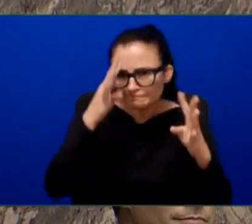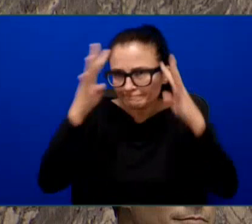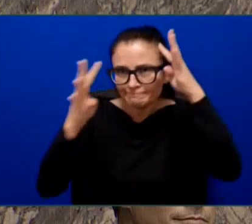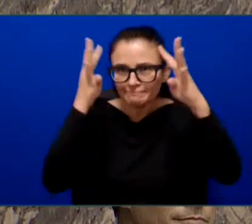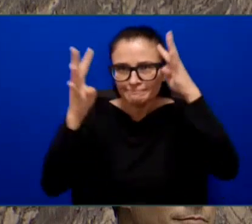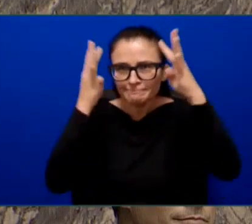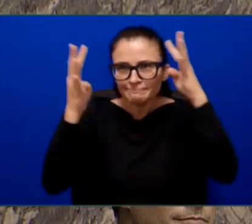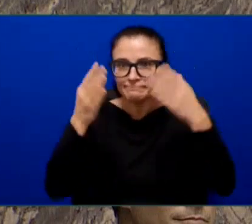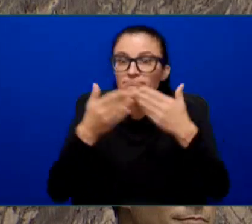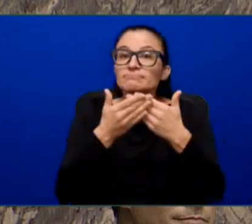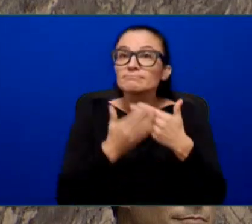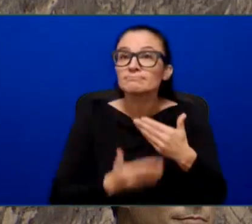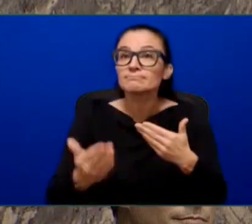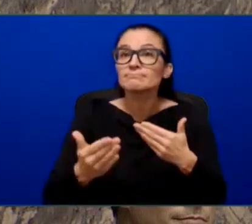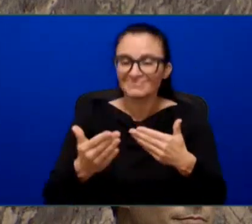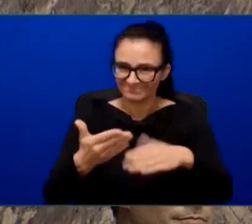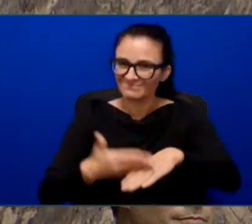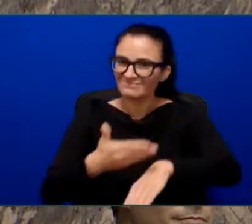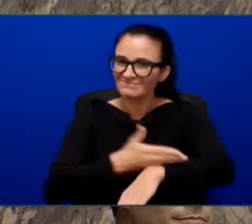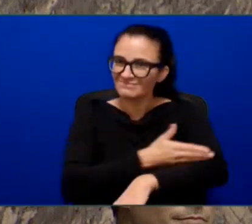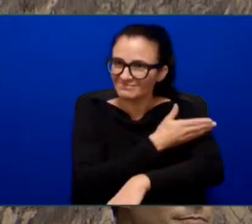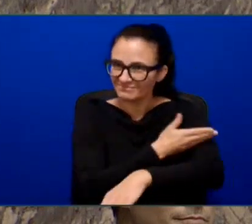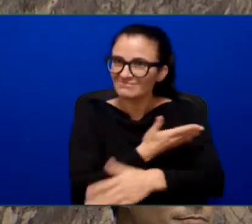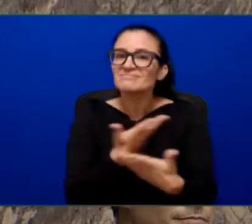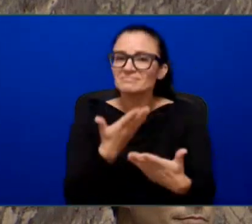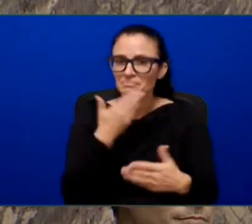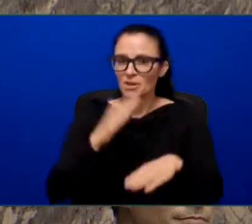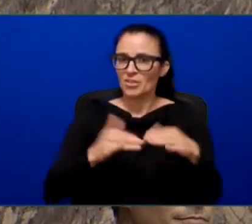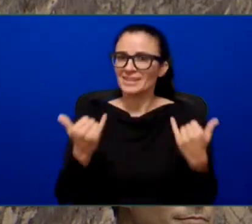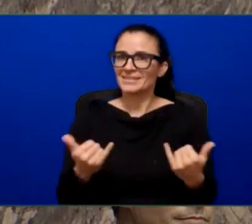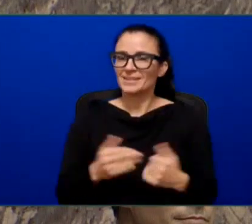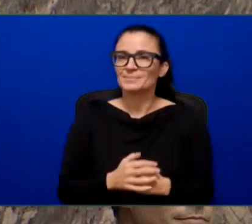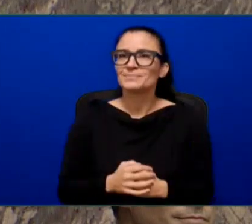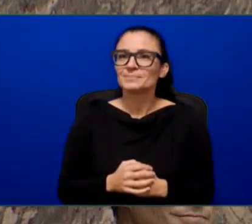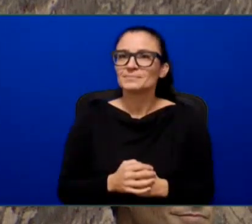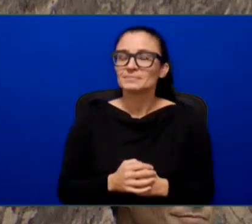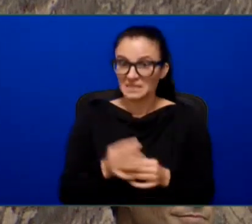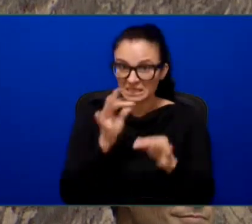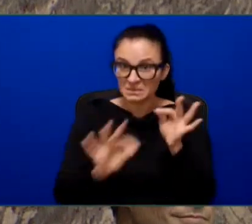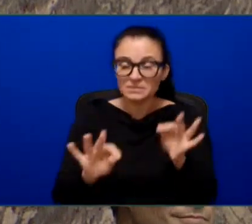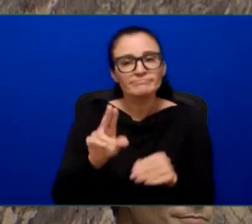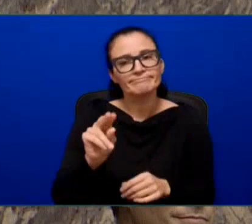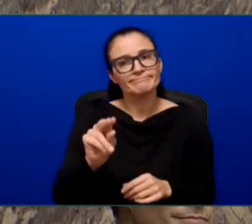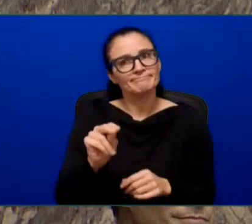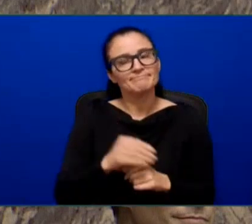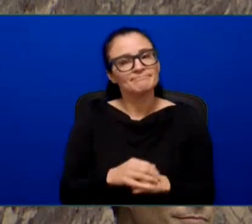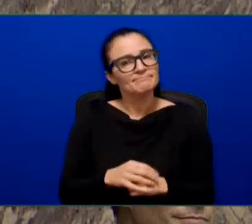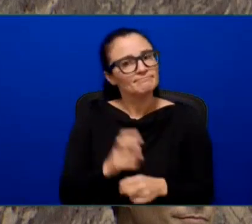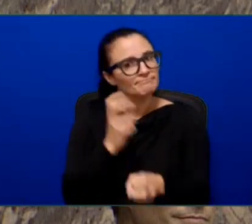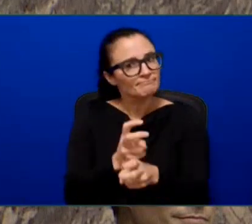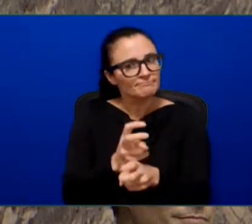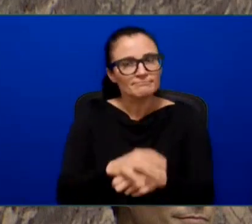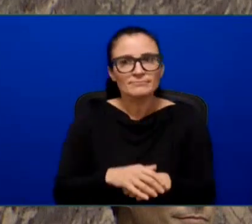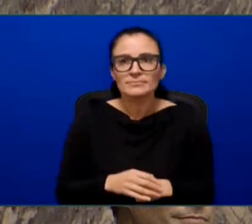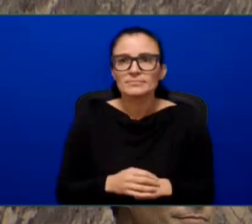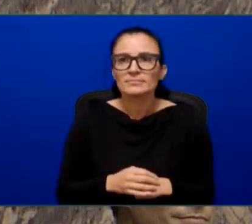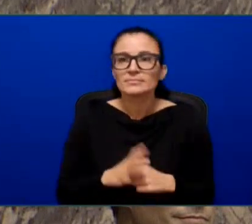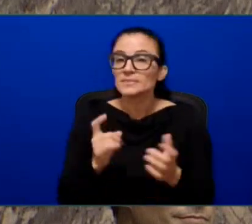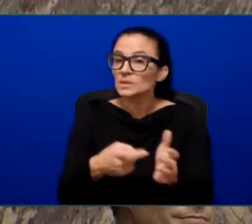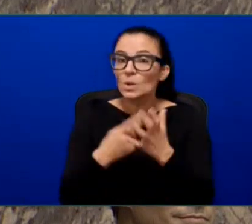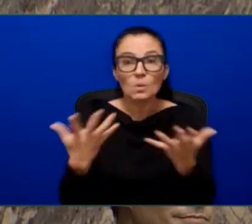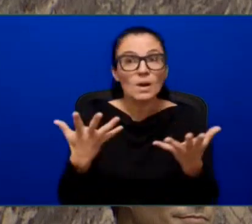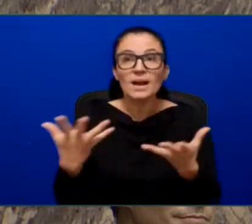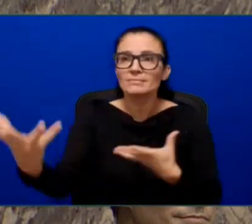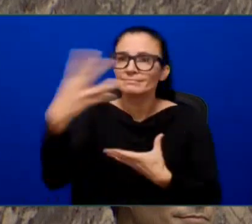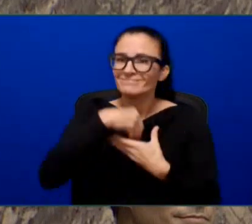act. As though, Mr. Speaker, it sounds simple, in reality it is anything but. It takes a special person to appreciate, understand,